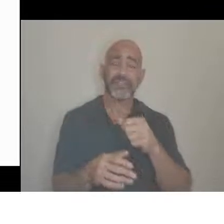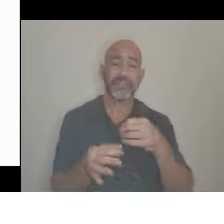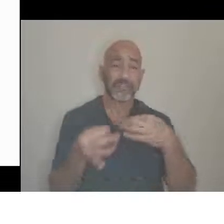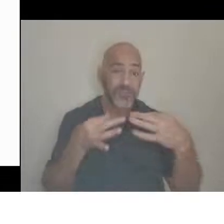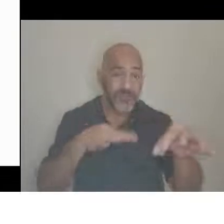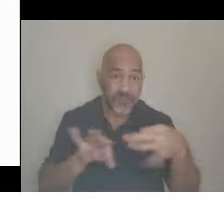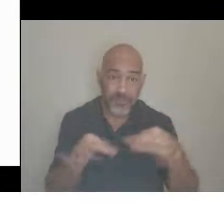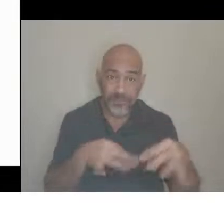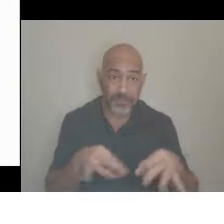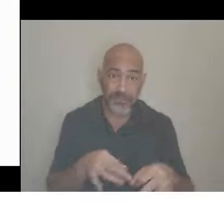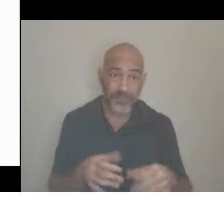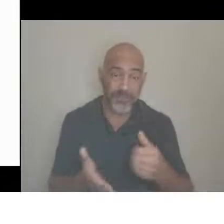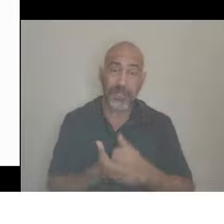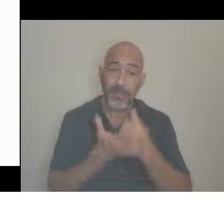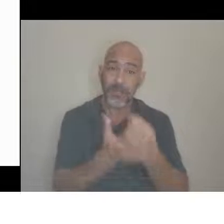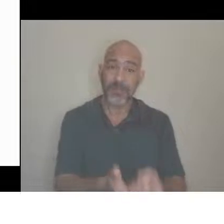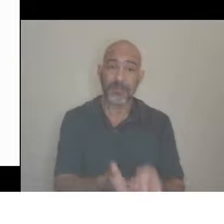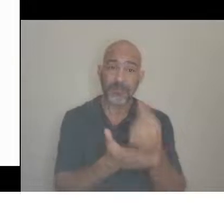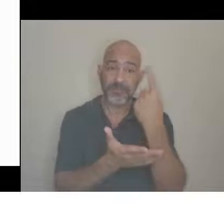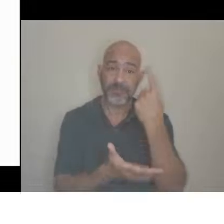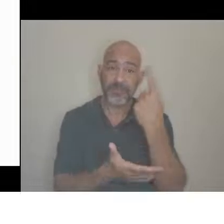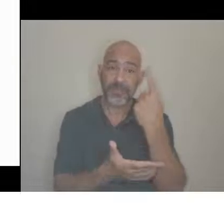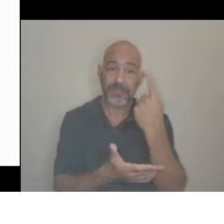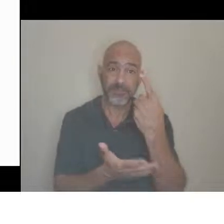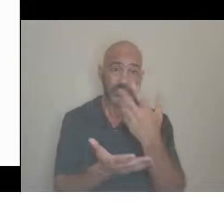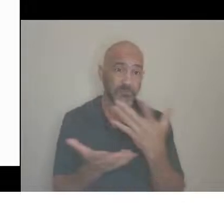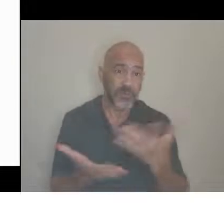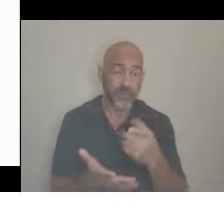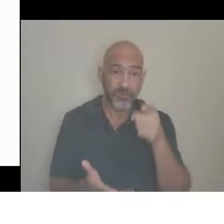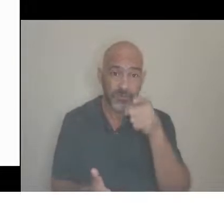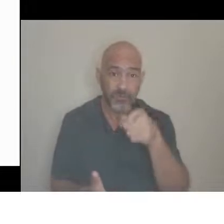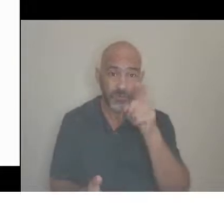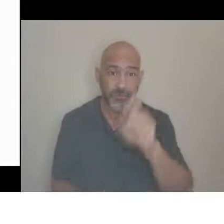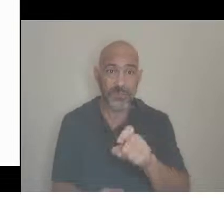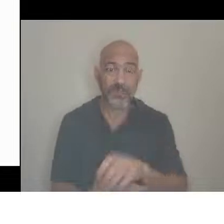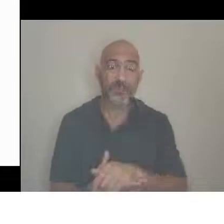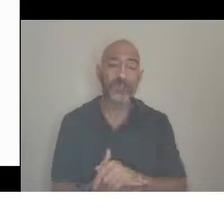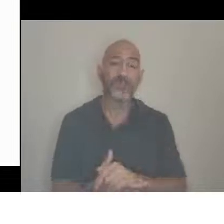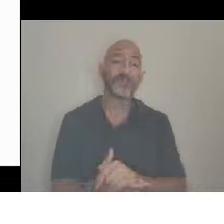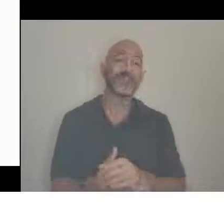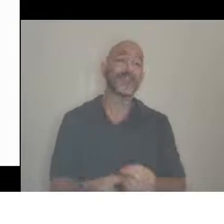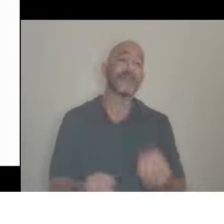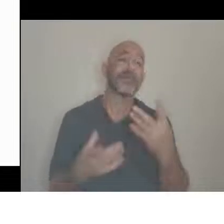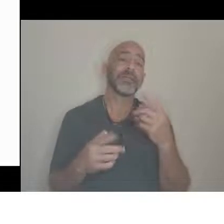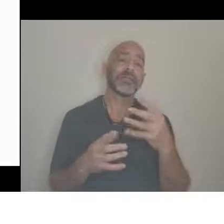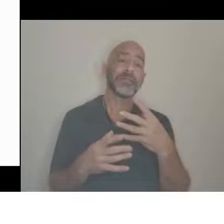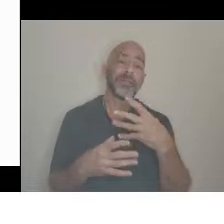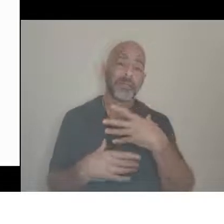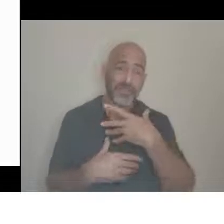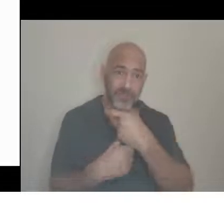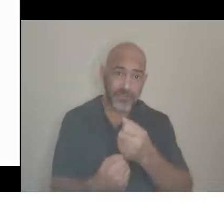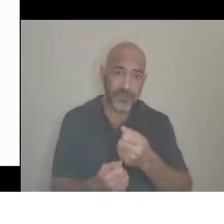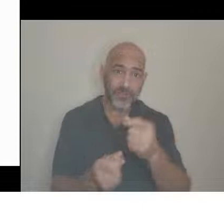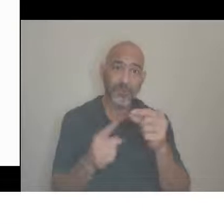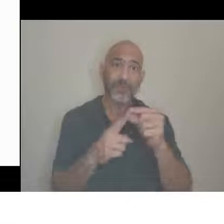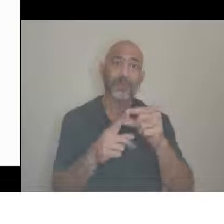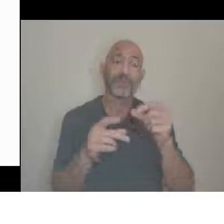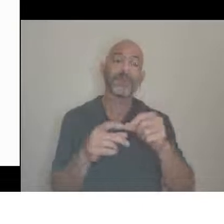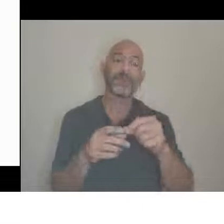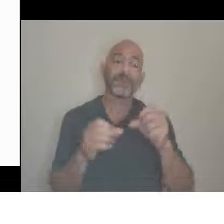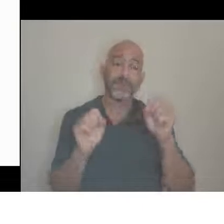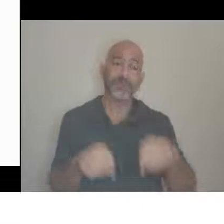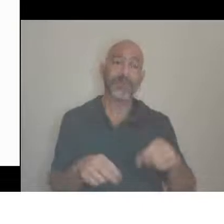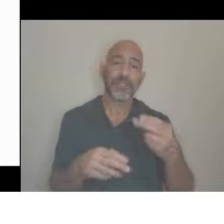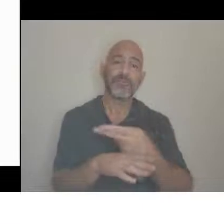idea about what you actually mean. So there are lots of interesting words out there you can use to really describe